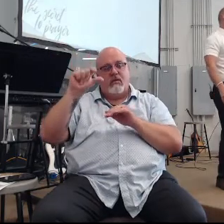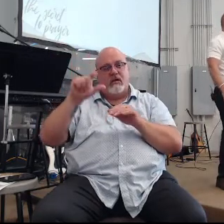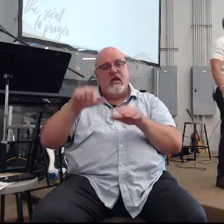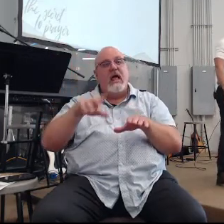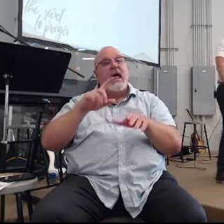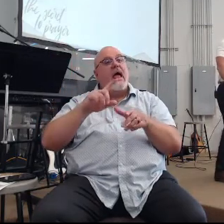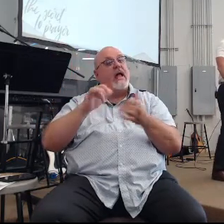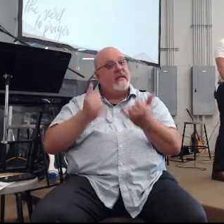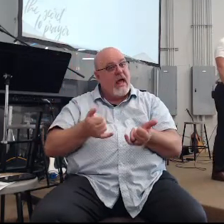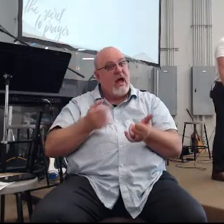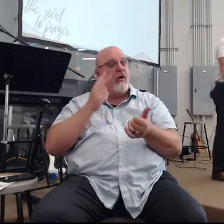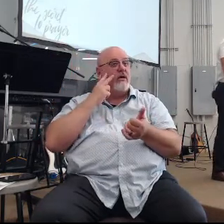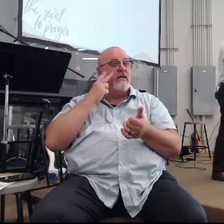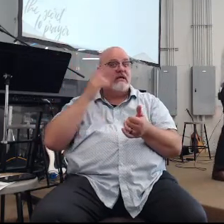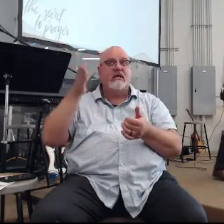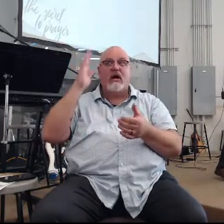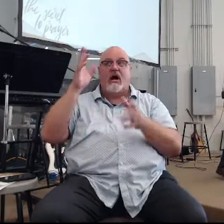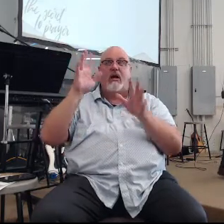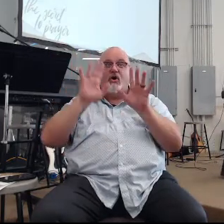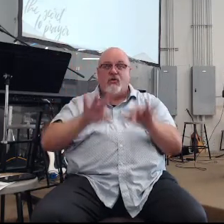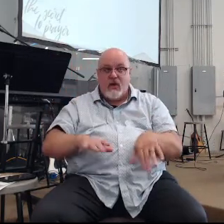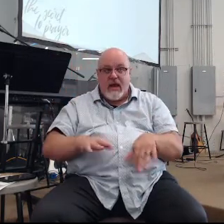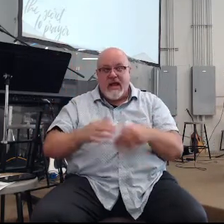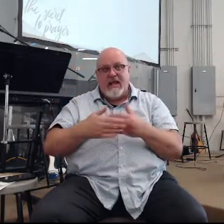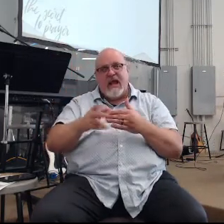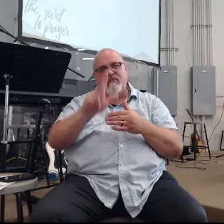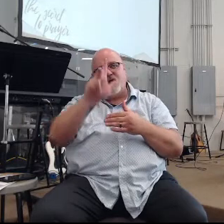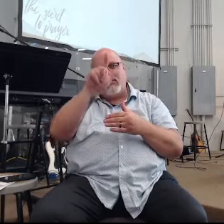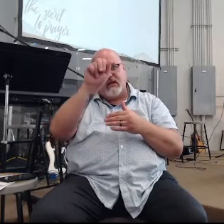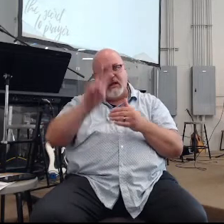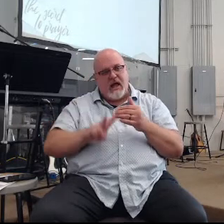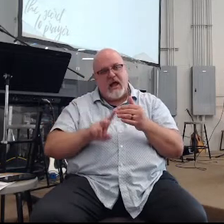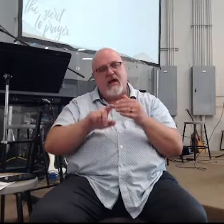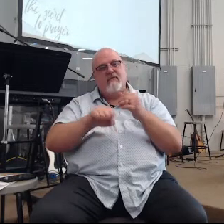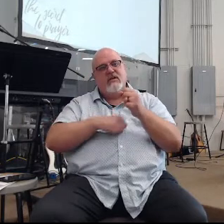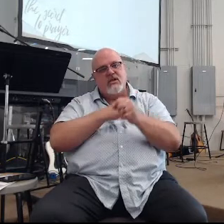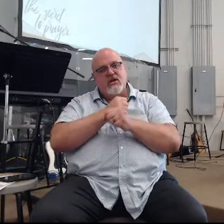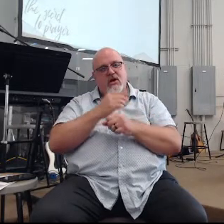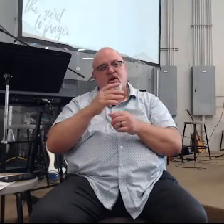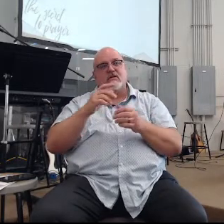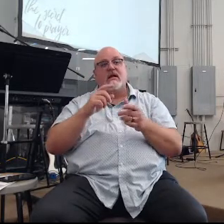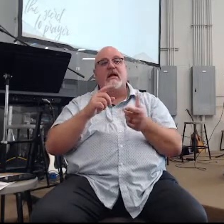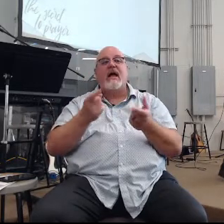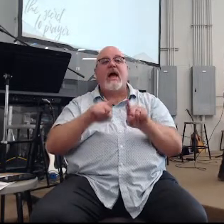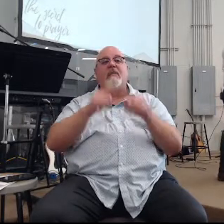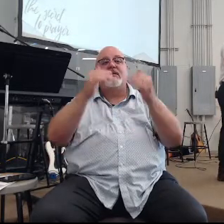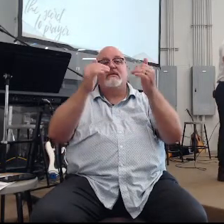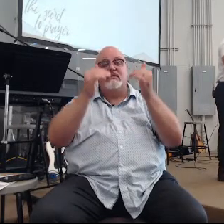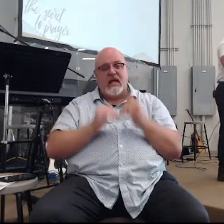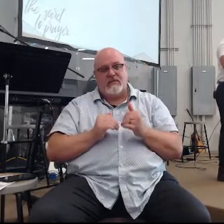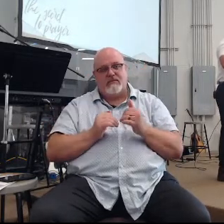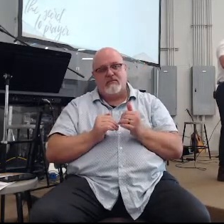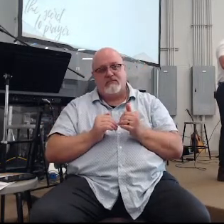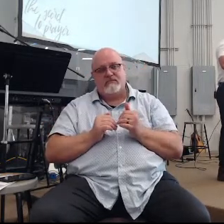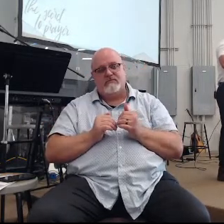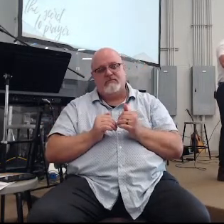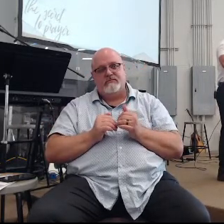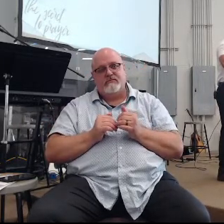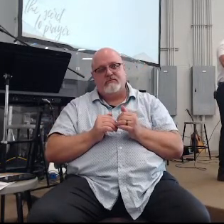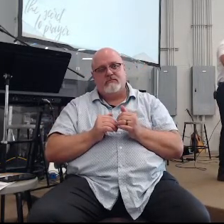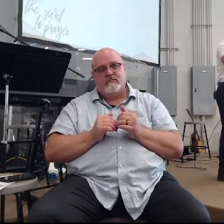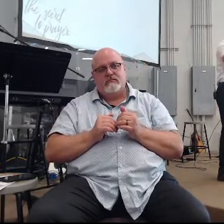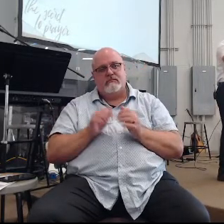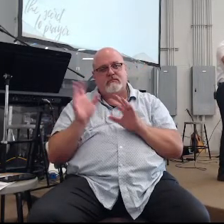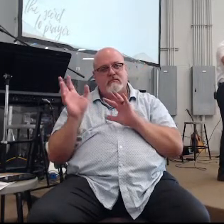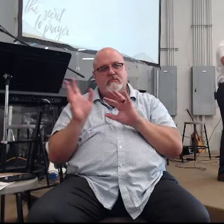bring rain after three and a half years now look at what happens to poor Elijah next here's before we get